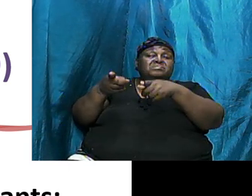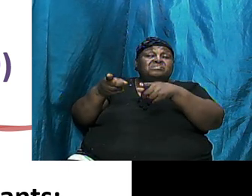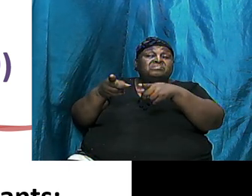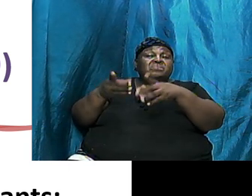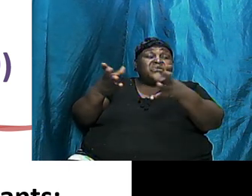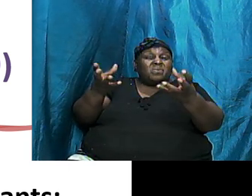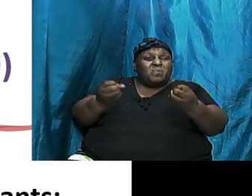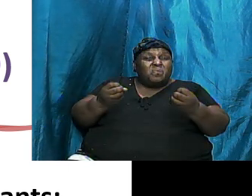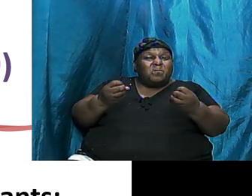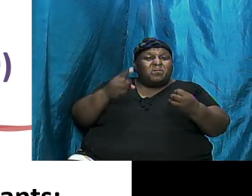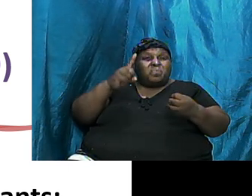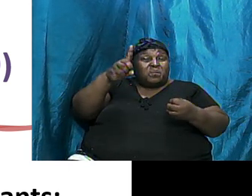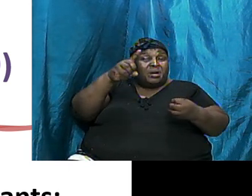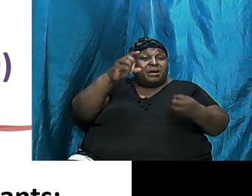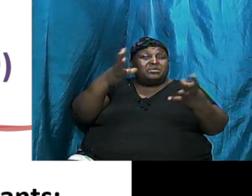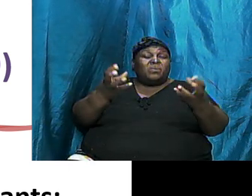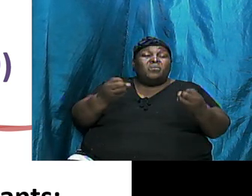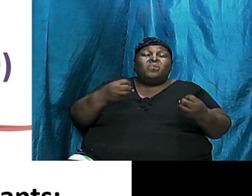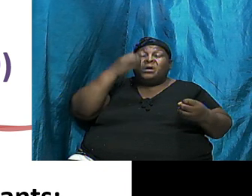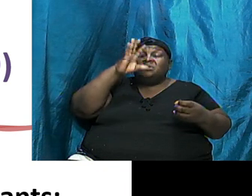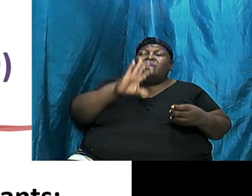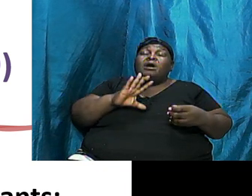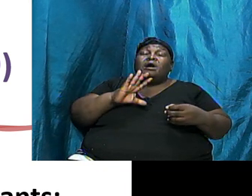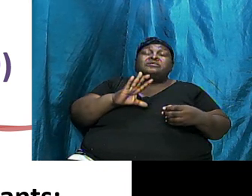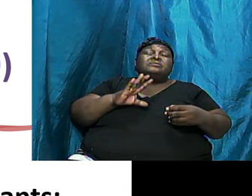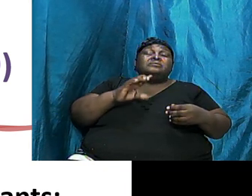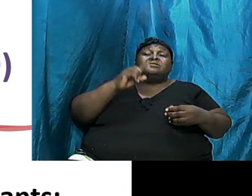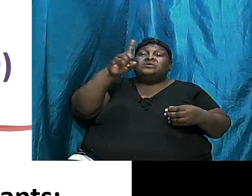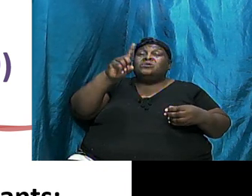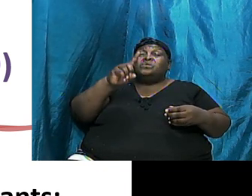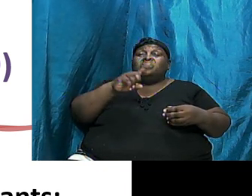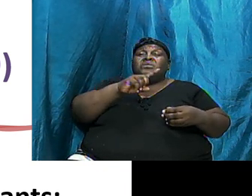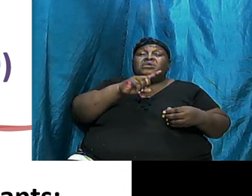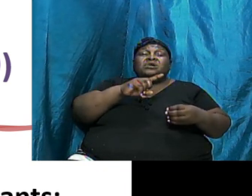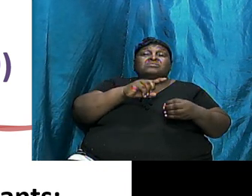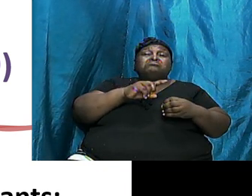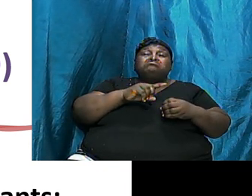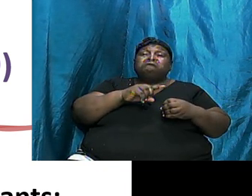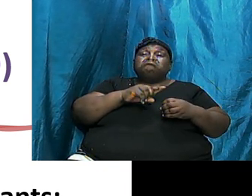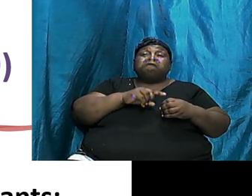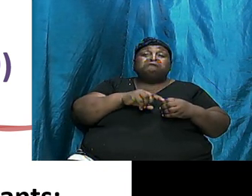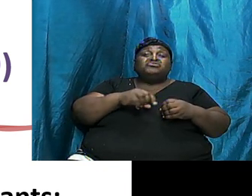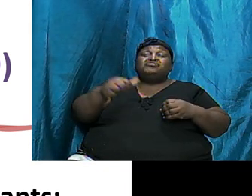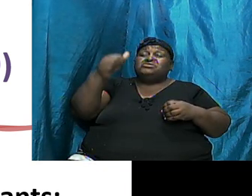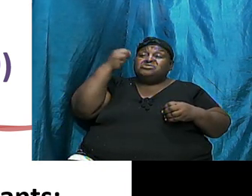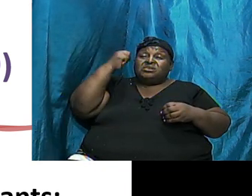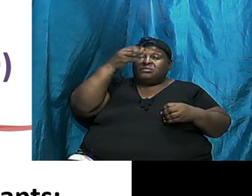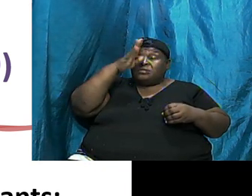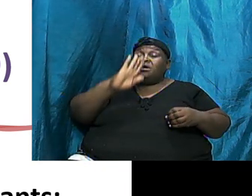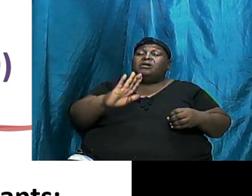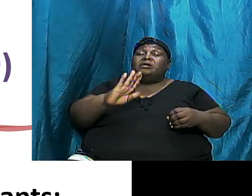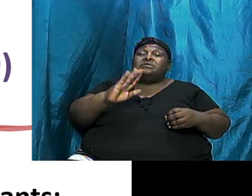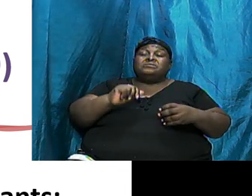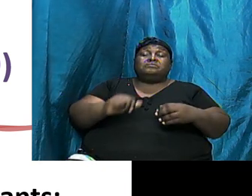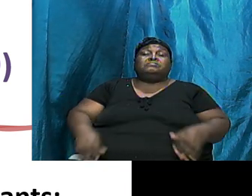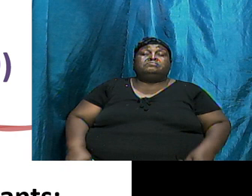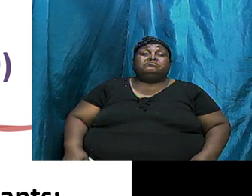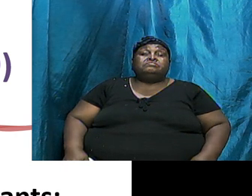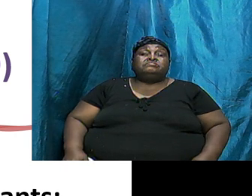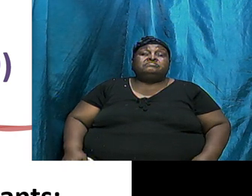did not want him. But notice that over time, Seth